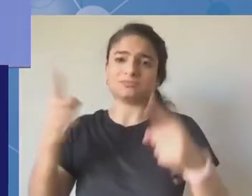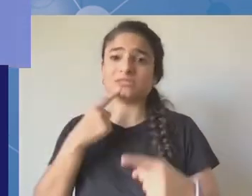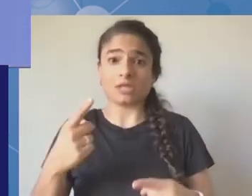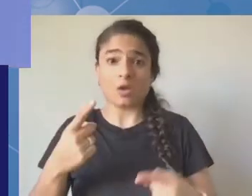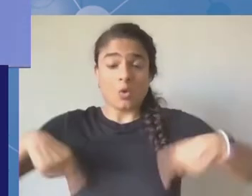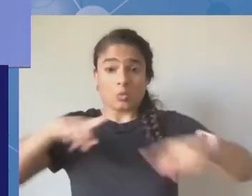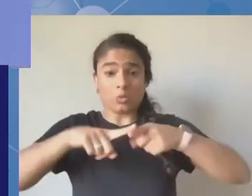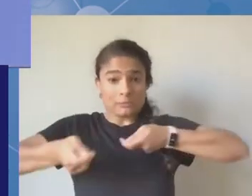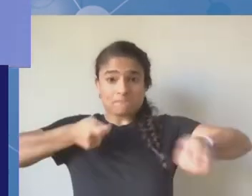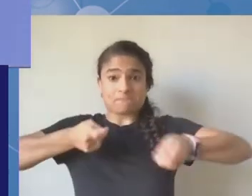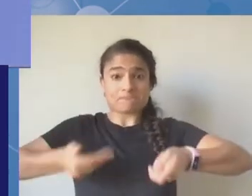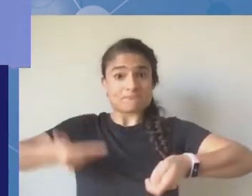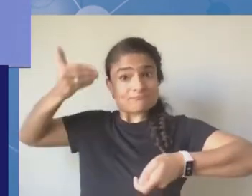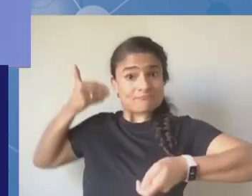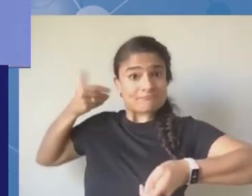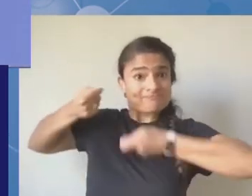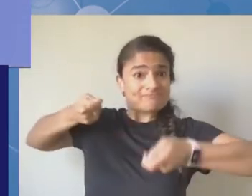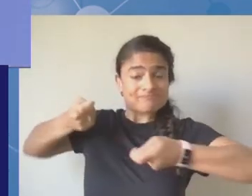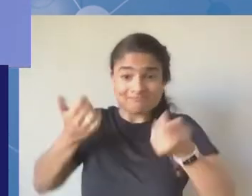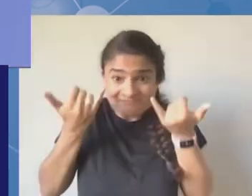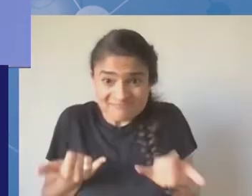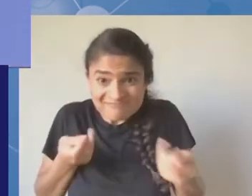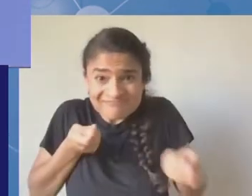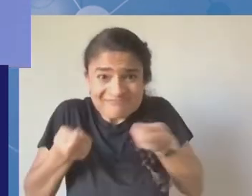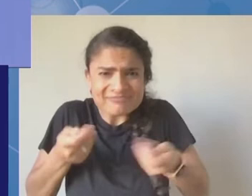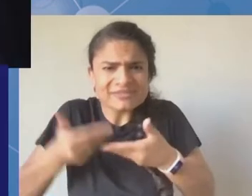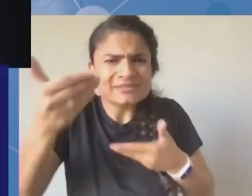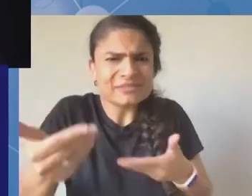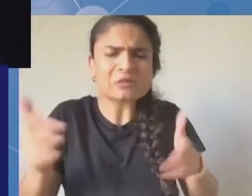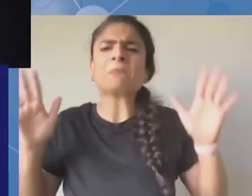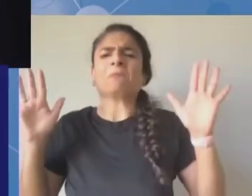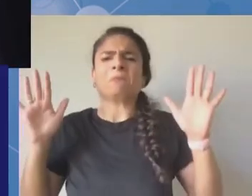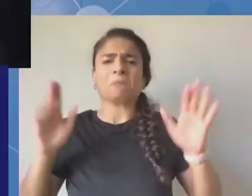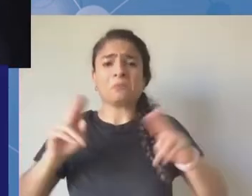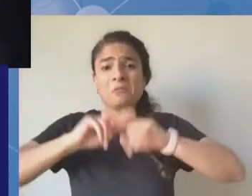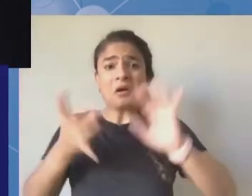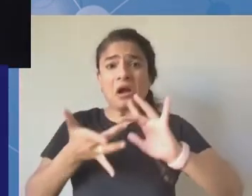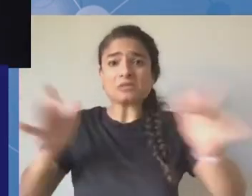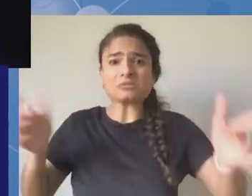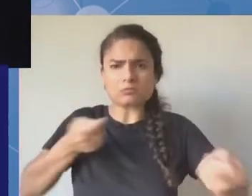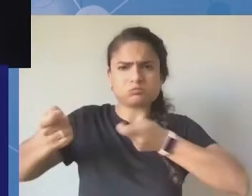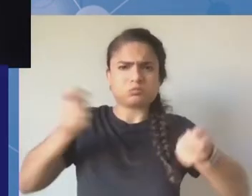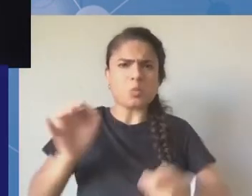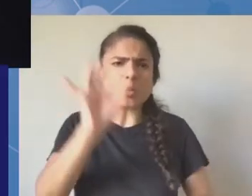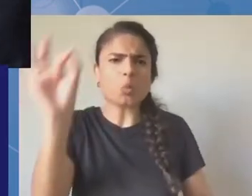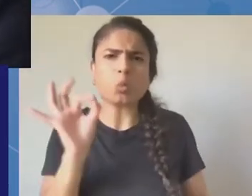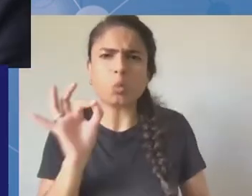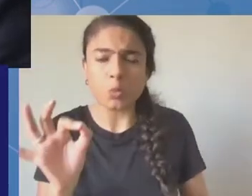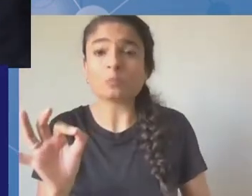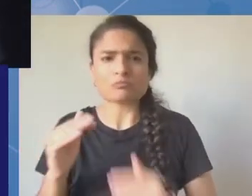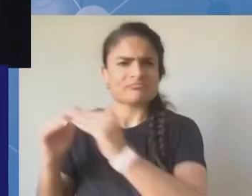Yes. Oh, hello. My name is Cory Doctorow. I'm speaking in my personal capacity. I'm also from the internet.